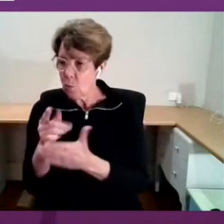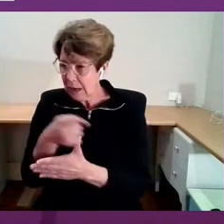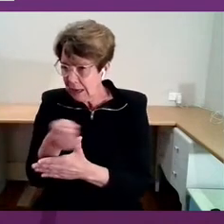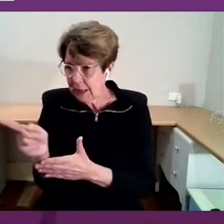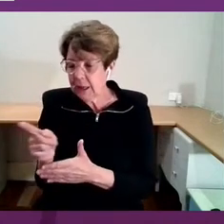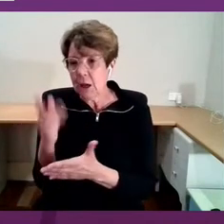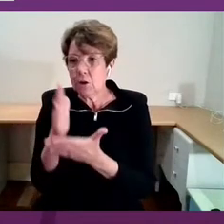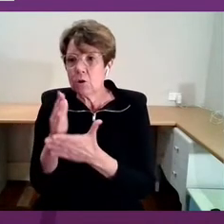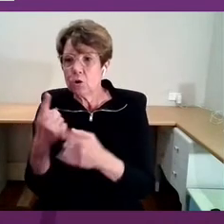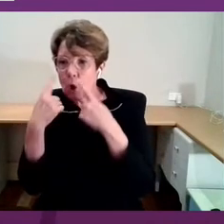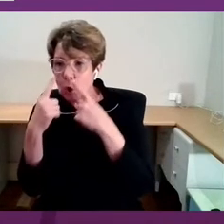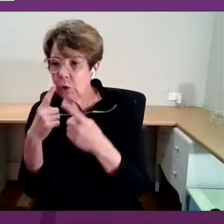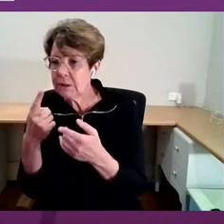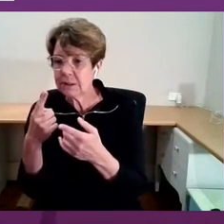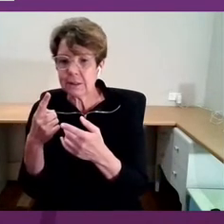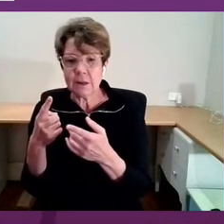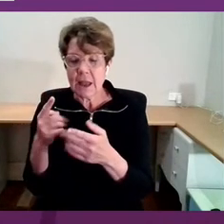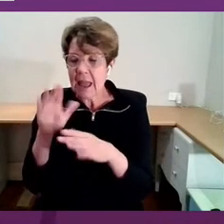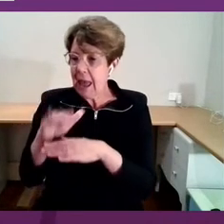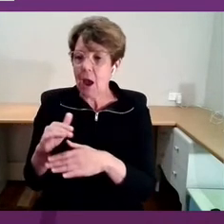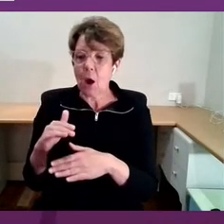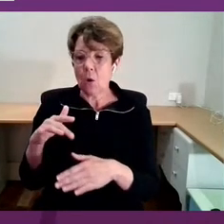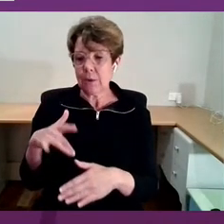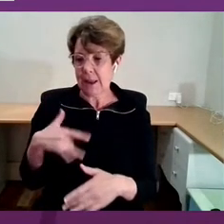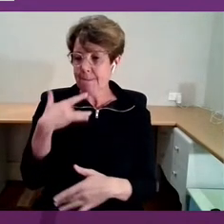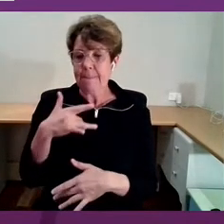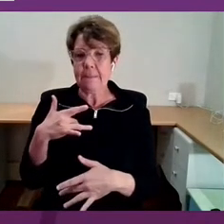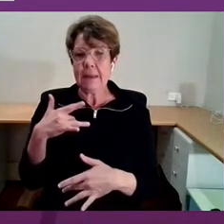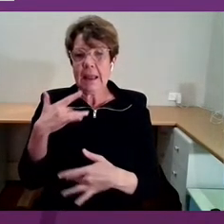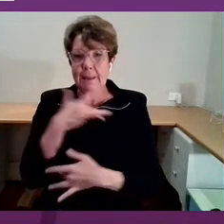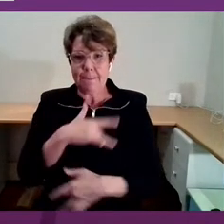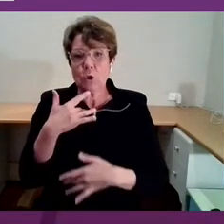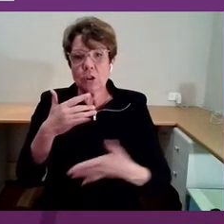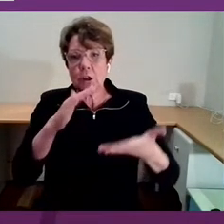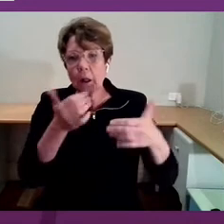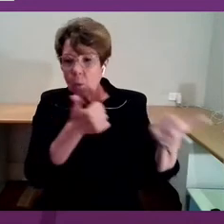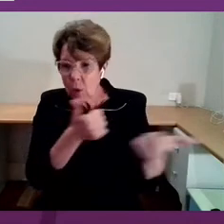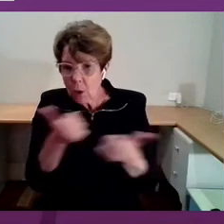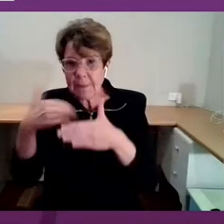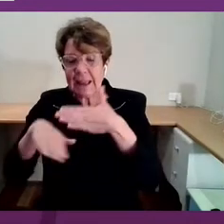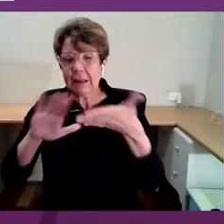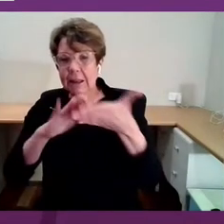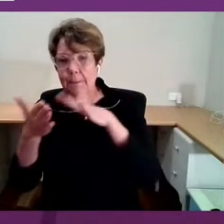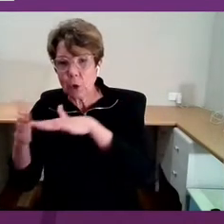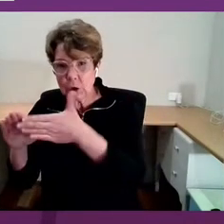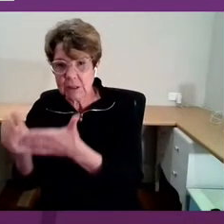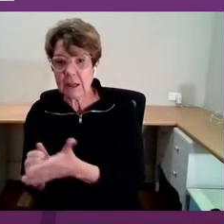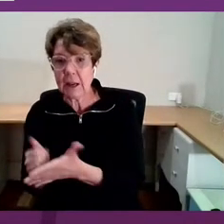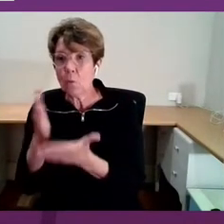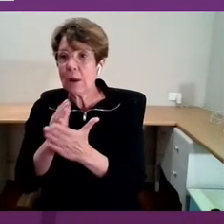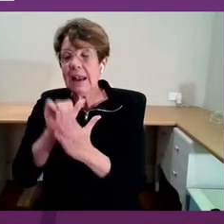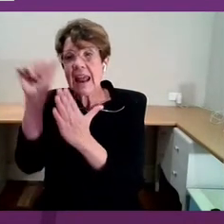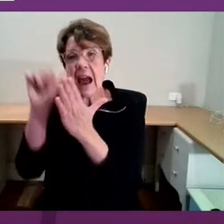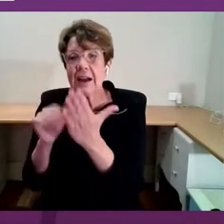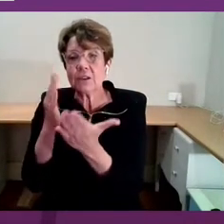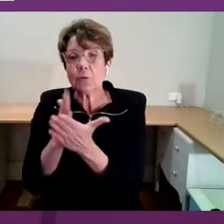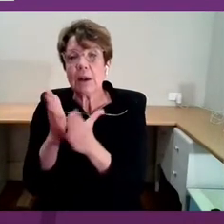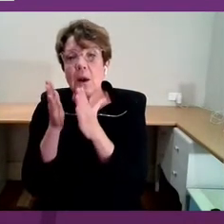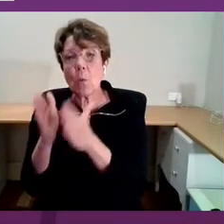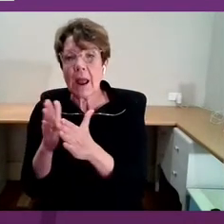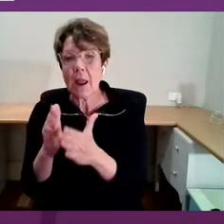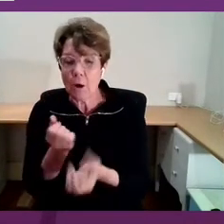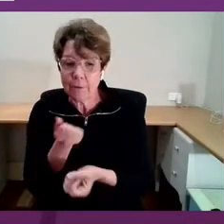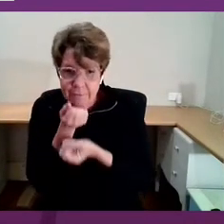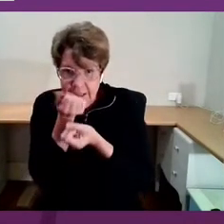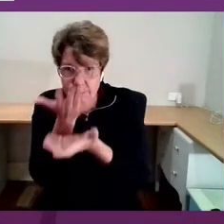society's emotional wellbeing. And at an individual level, as I've just said, art is a means of expressing our inner thoughts and